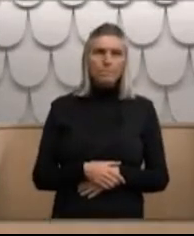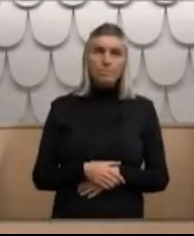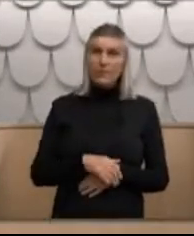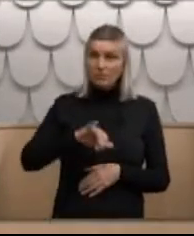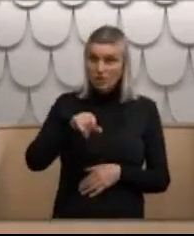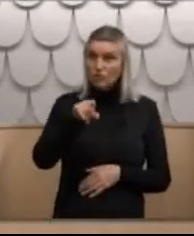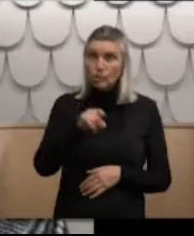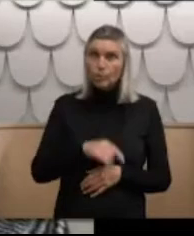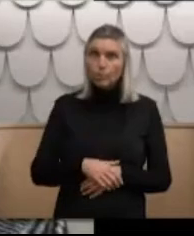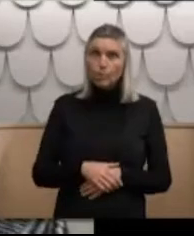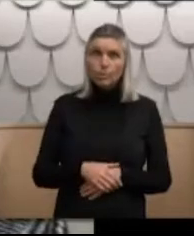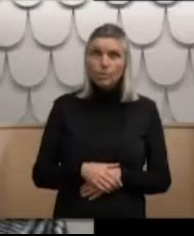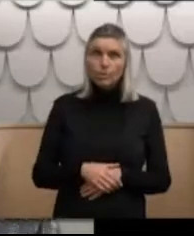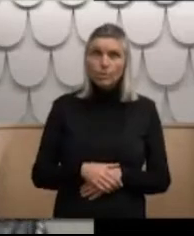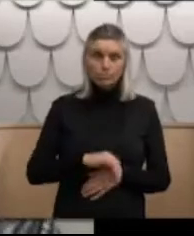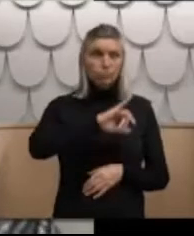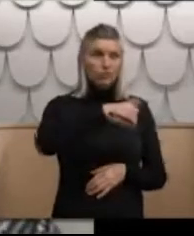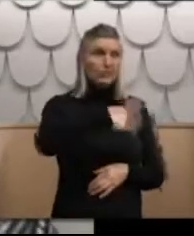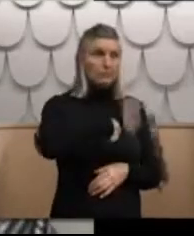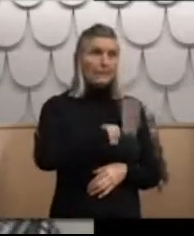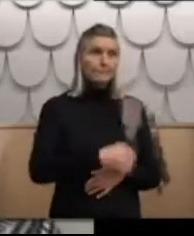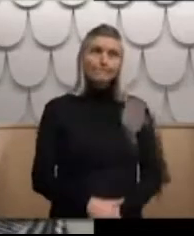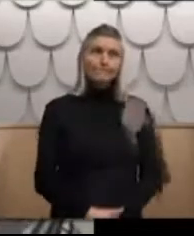just you just me